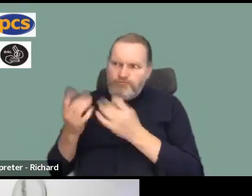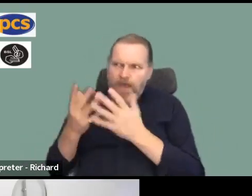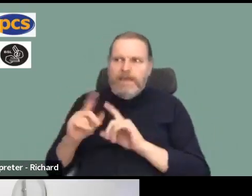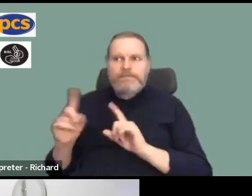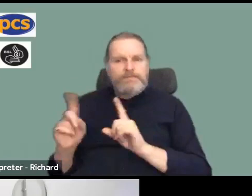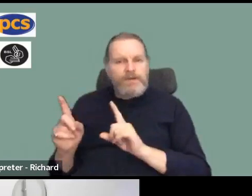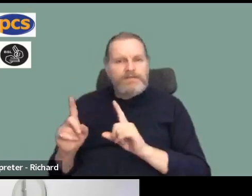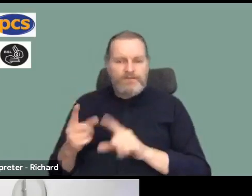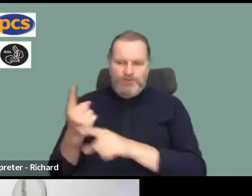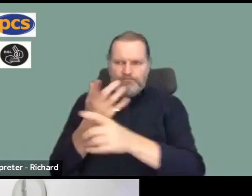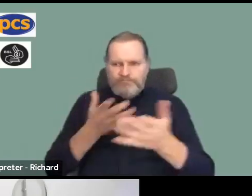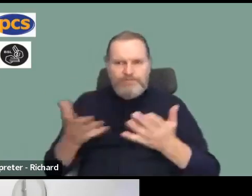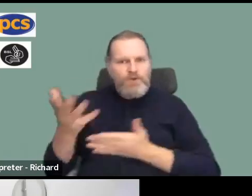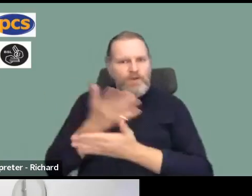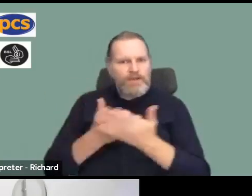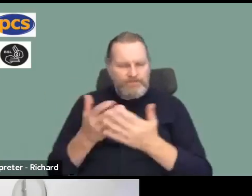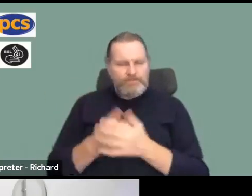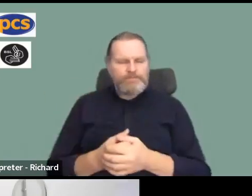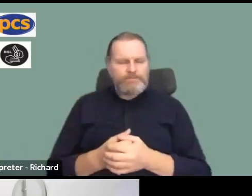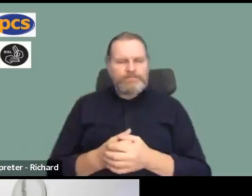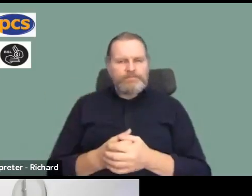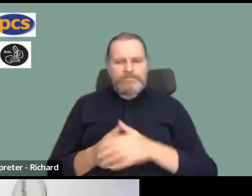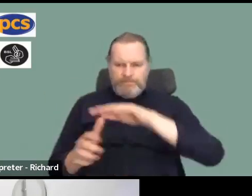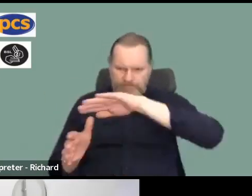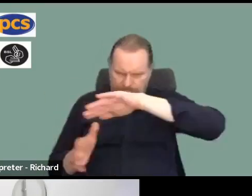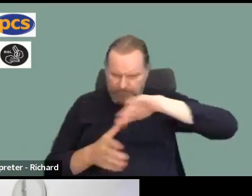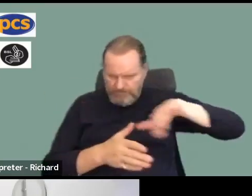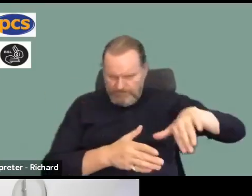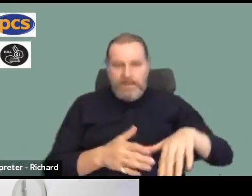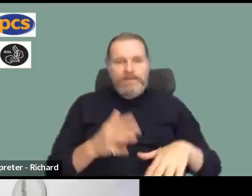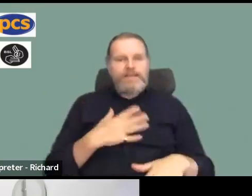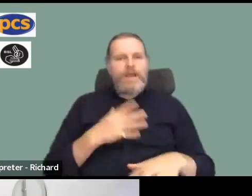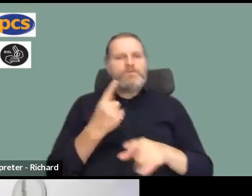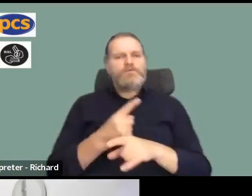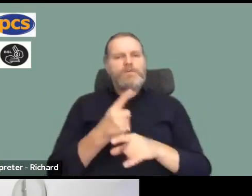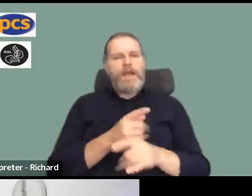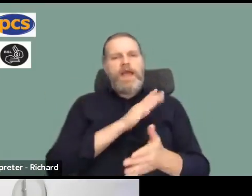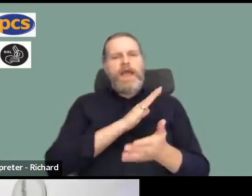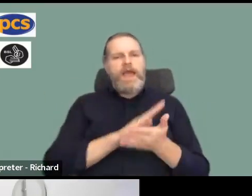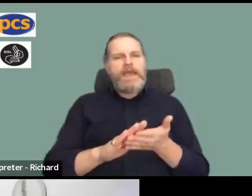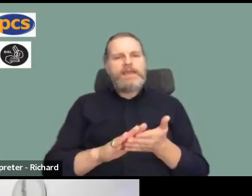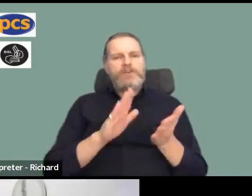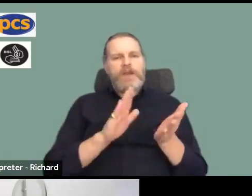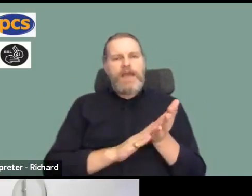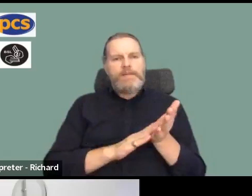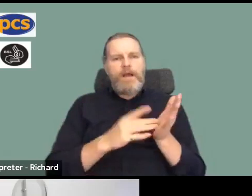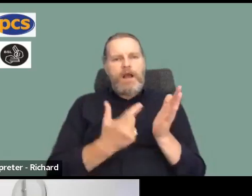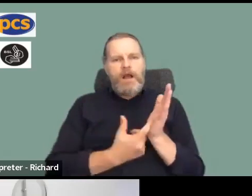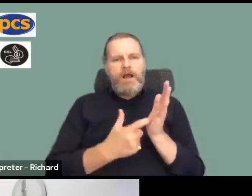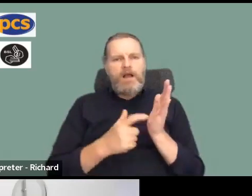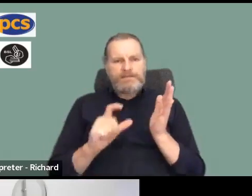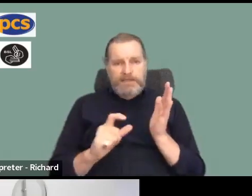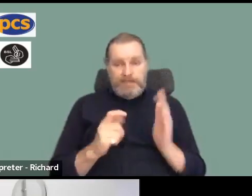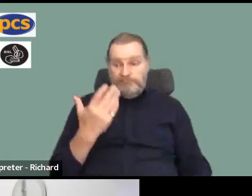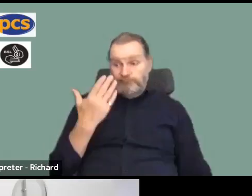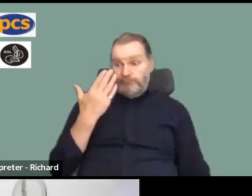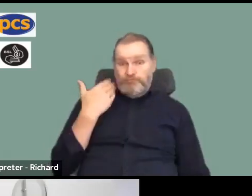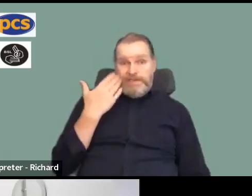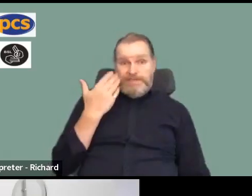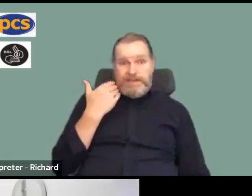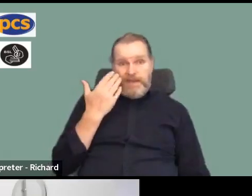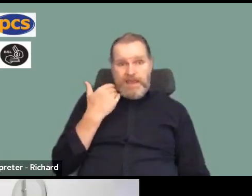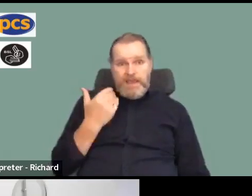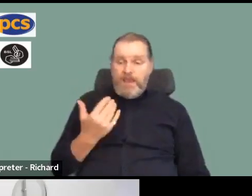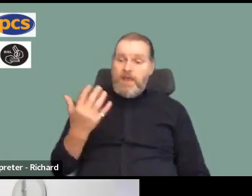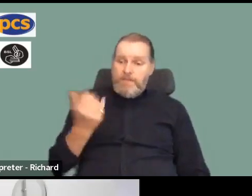Finally, on the HMRC point, and I'm glad this point's come up. HMRC have just had their final pay offer this year, and it is better